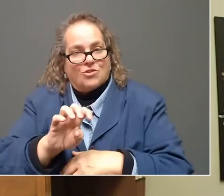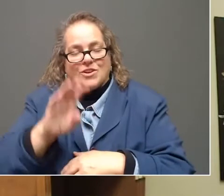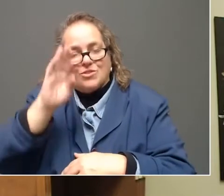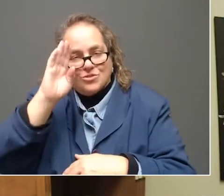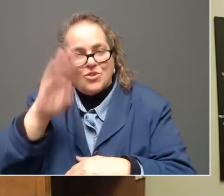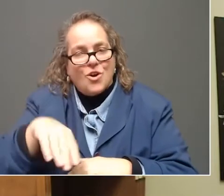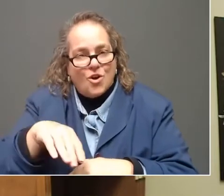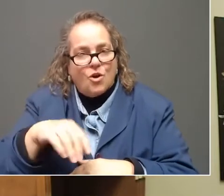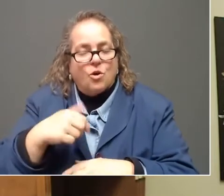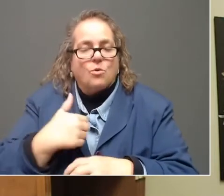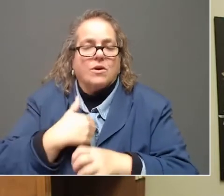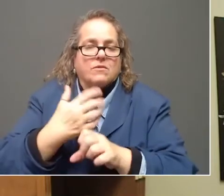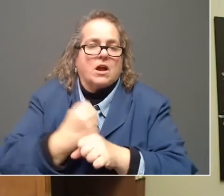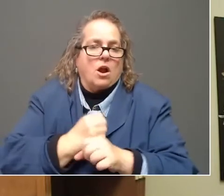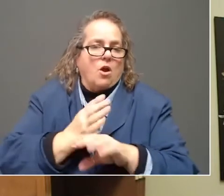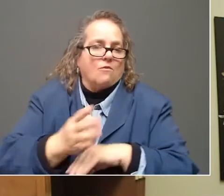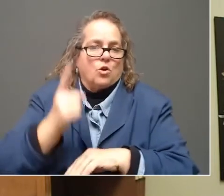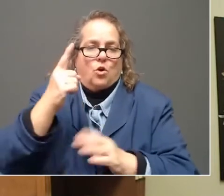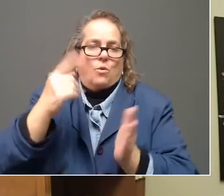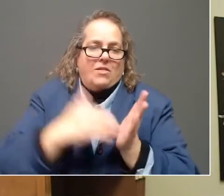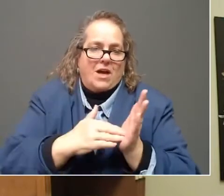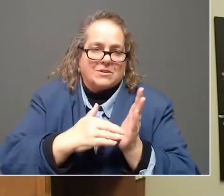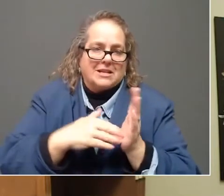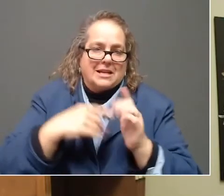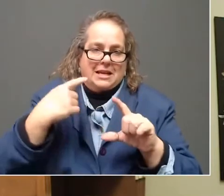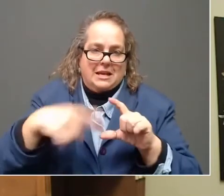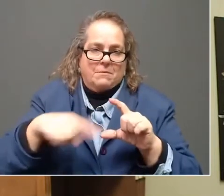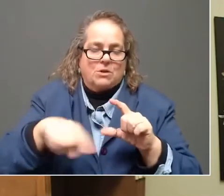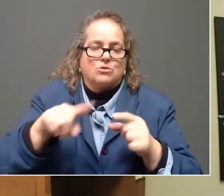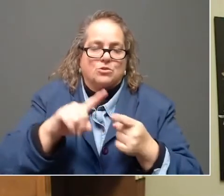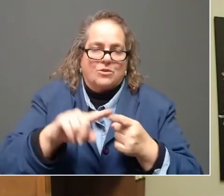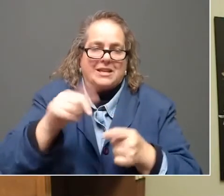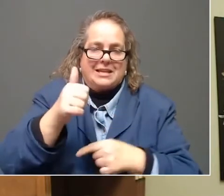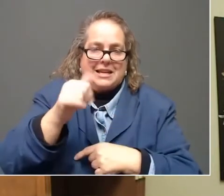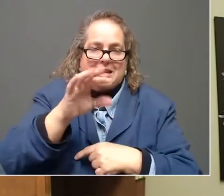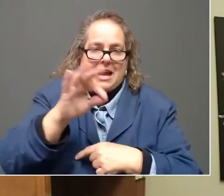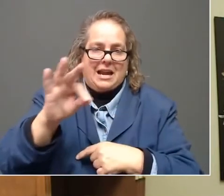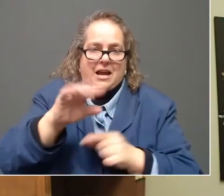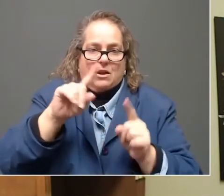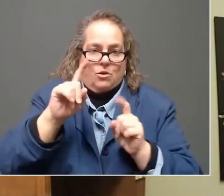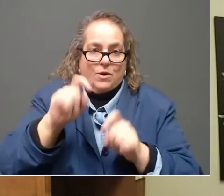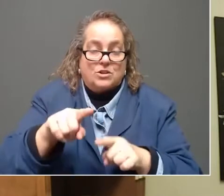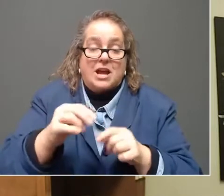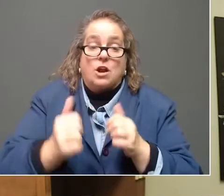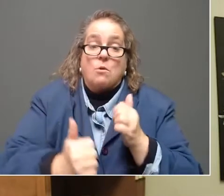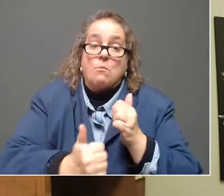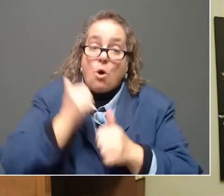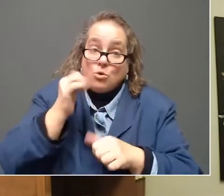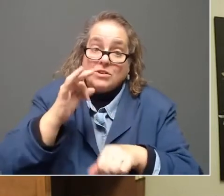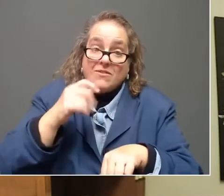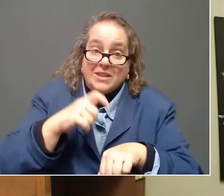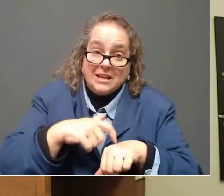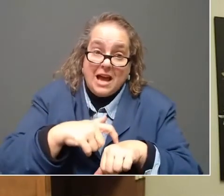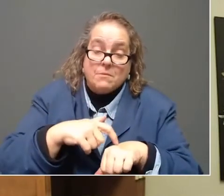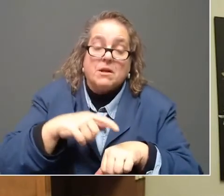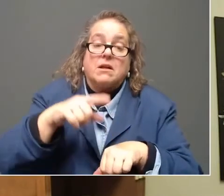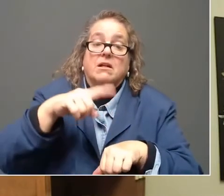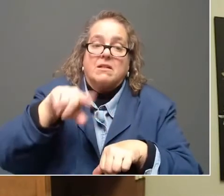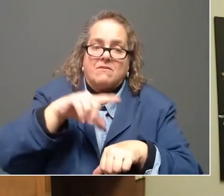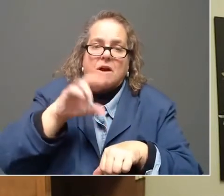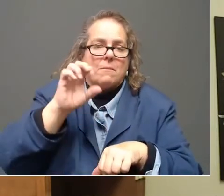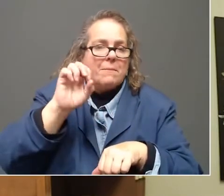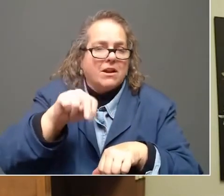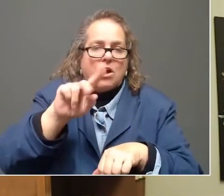,000 emails to the 1099-question email. And the majority of the time, they have been just this misunderstanding